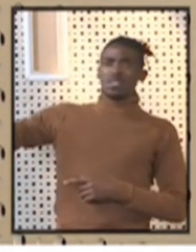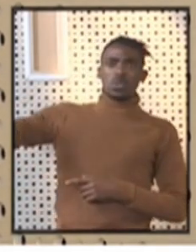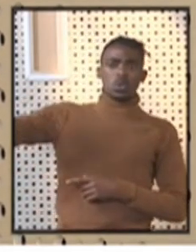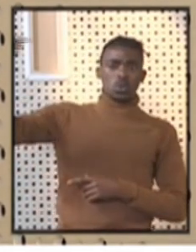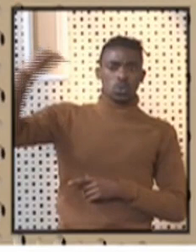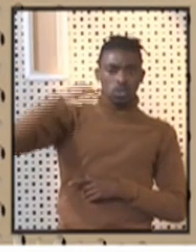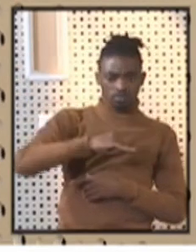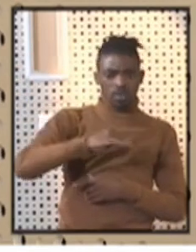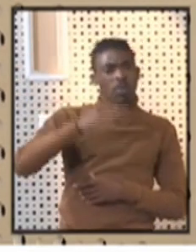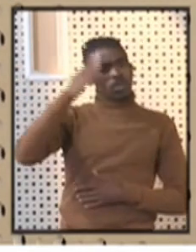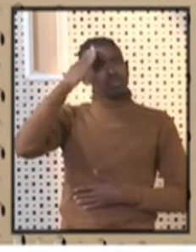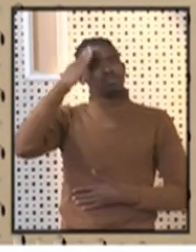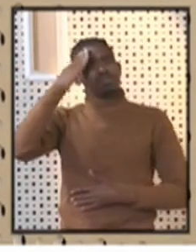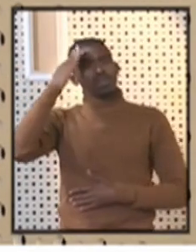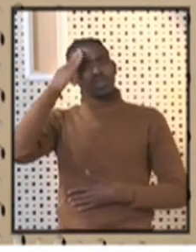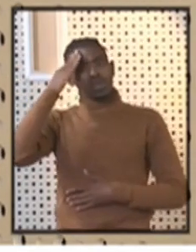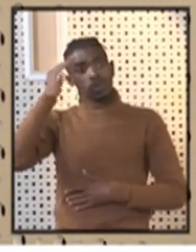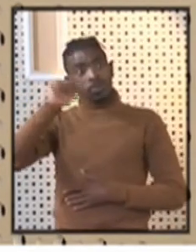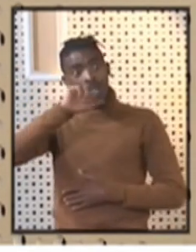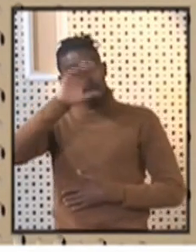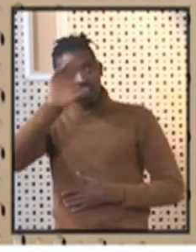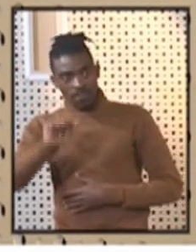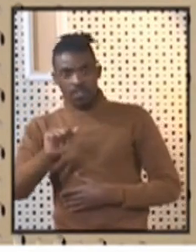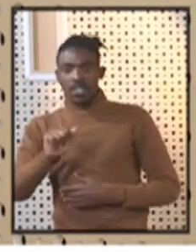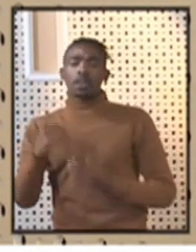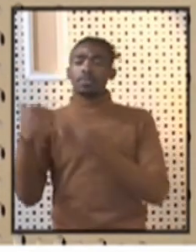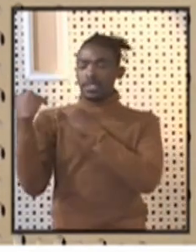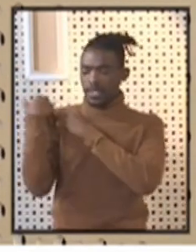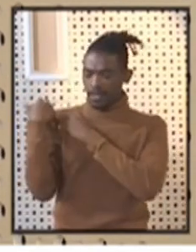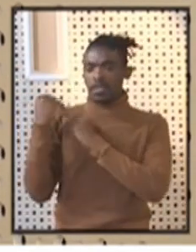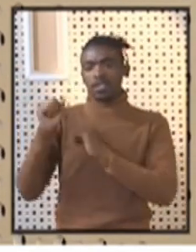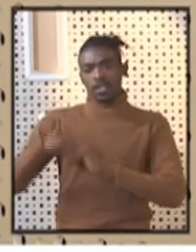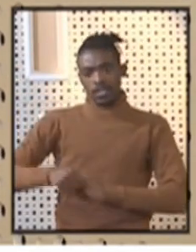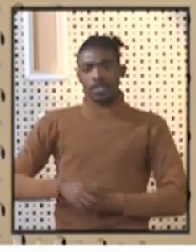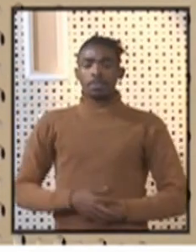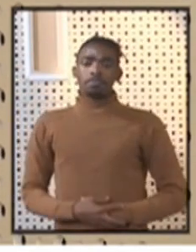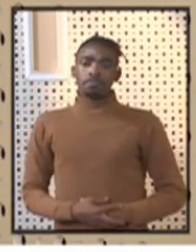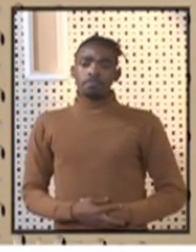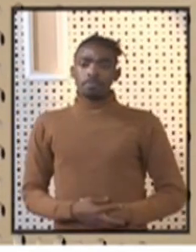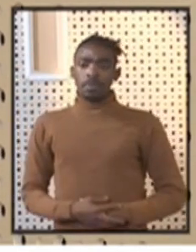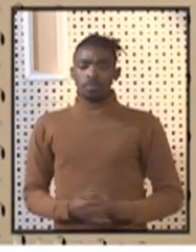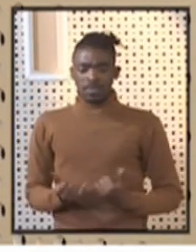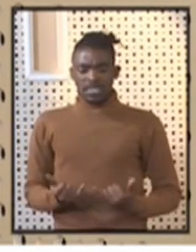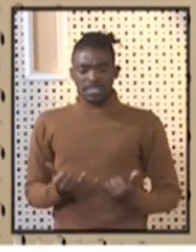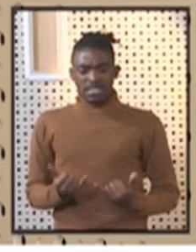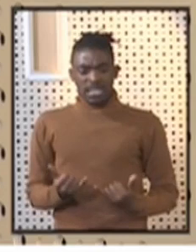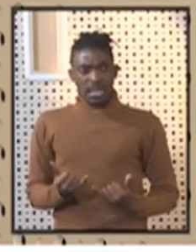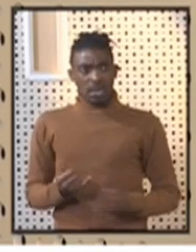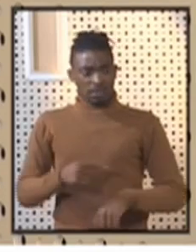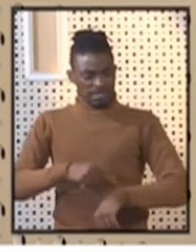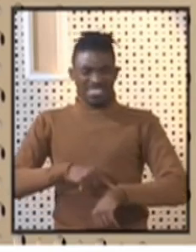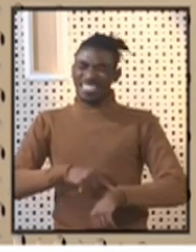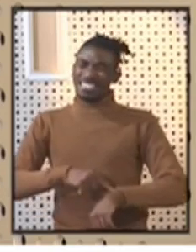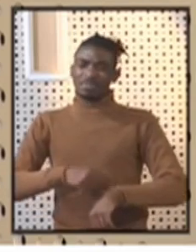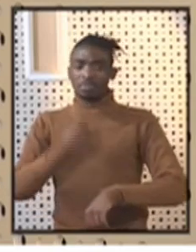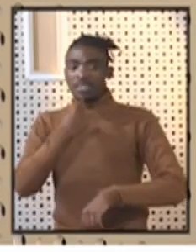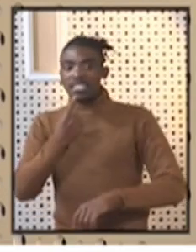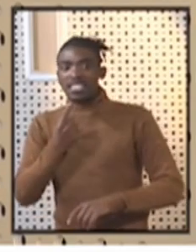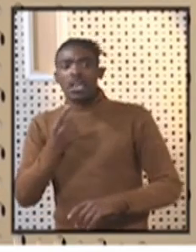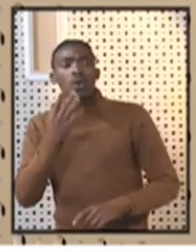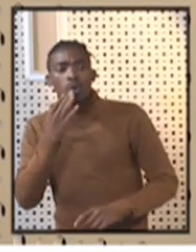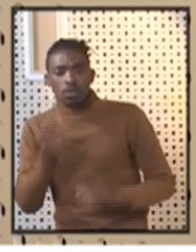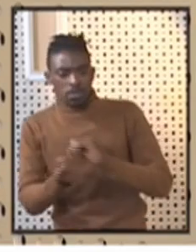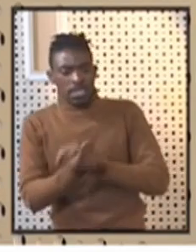would know that when I go to South Africa, I will be safe. So for now, we do not have the time. As I said previously,